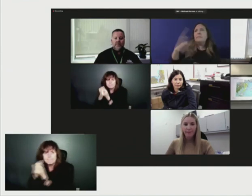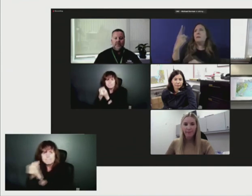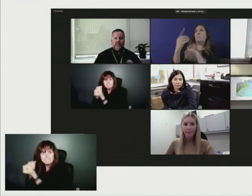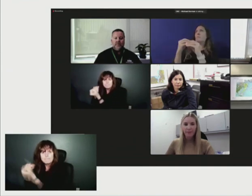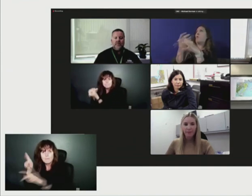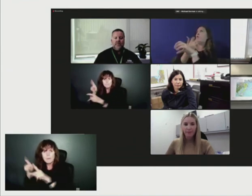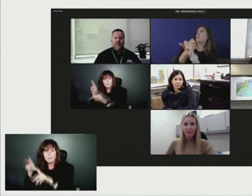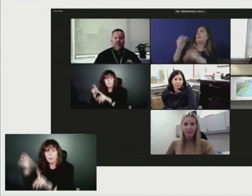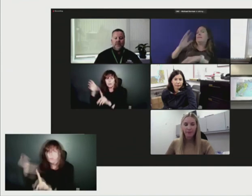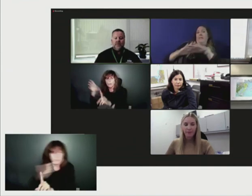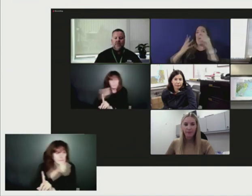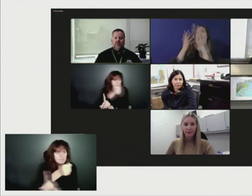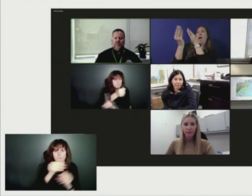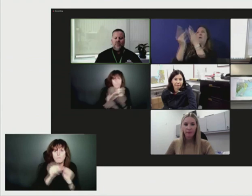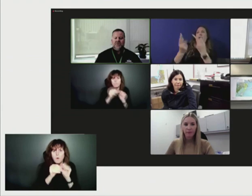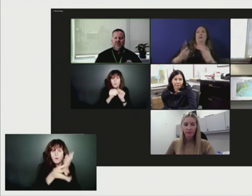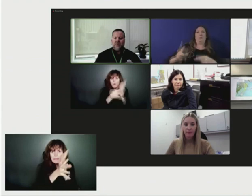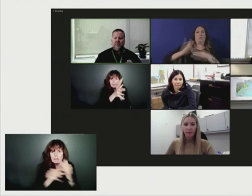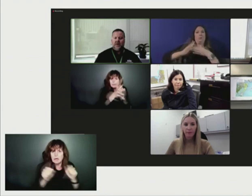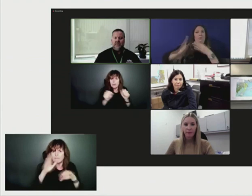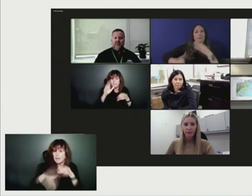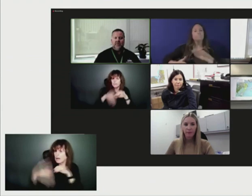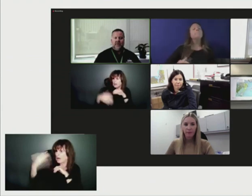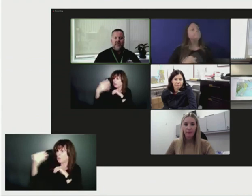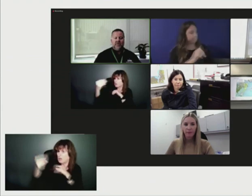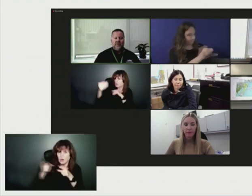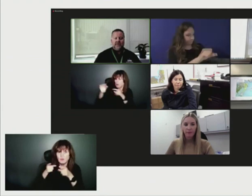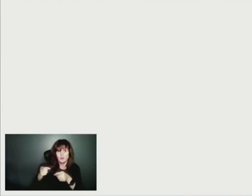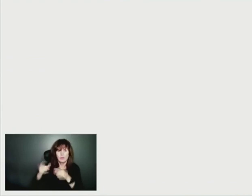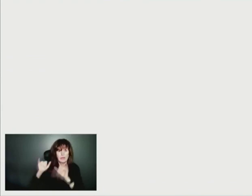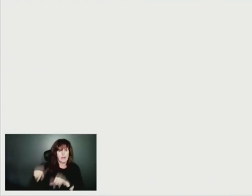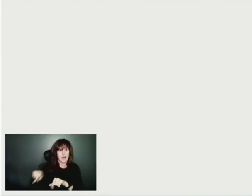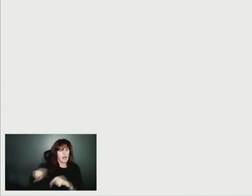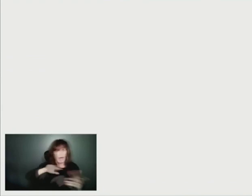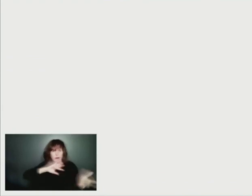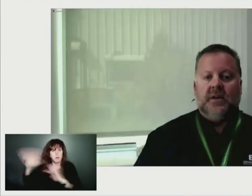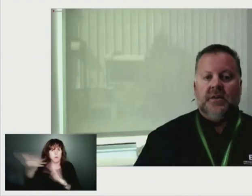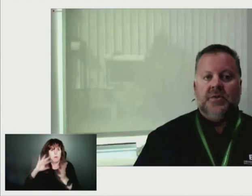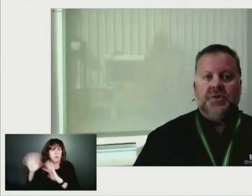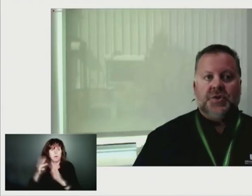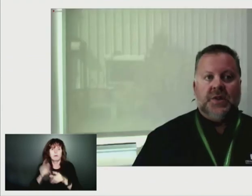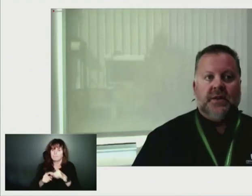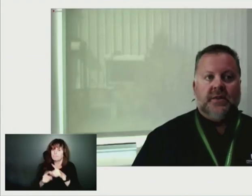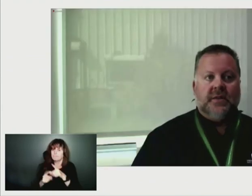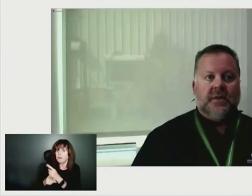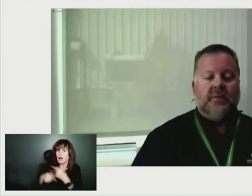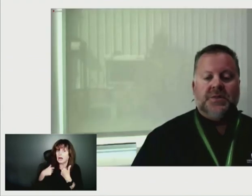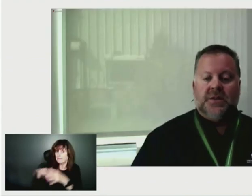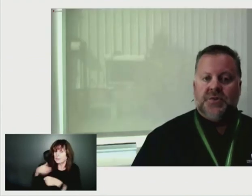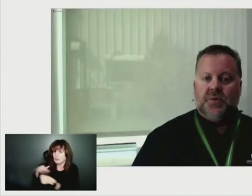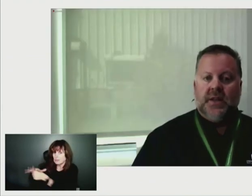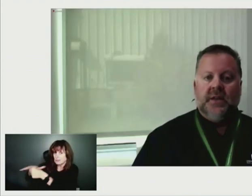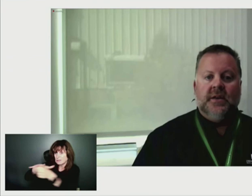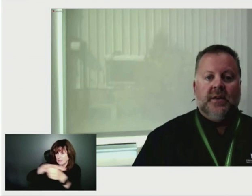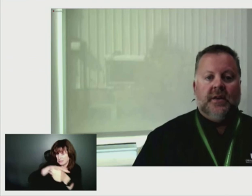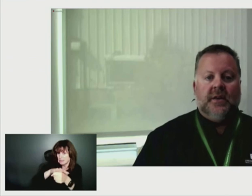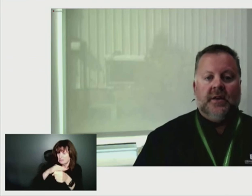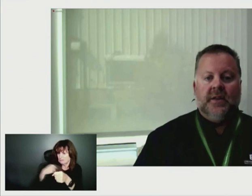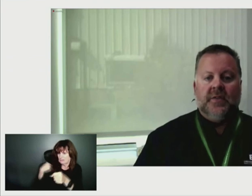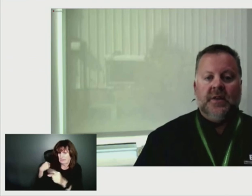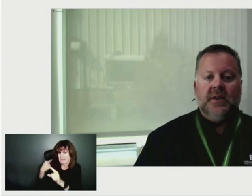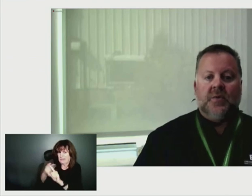weekend? Yeah, so we're reaching out to municipalities and we have been for the last couple of days to ensure that comfort centers are ready.